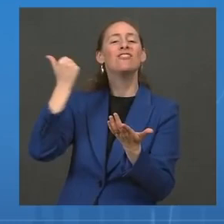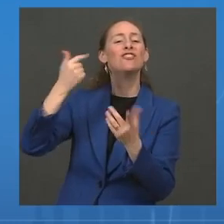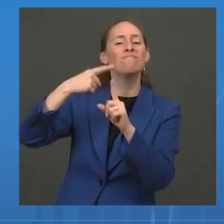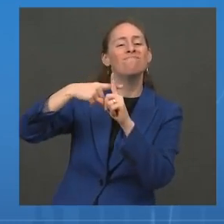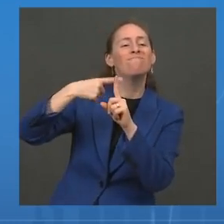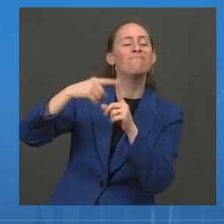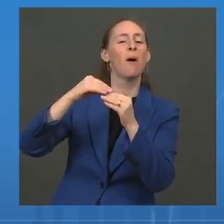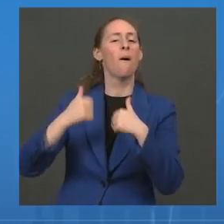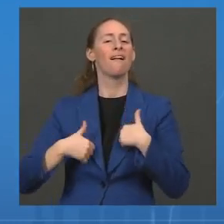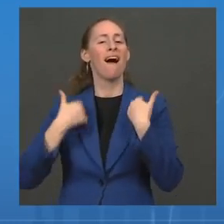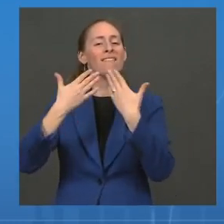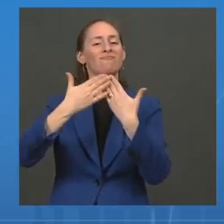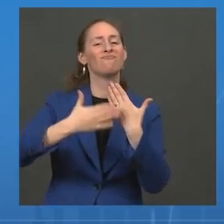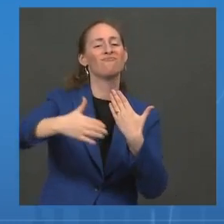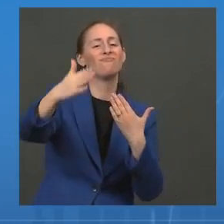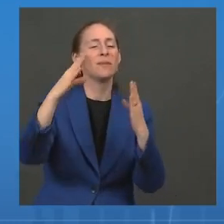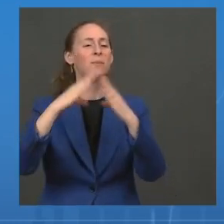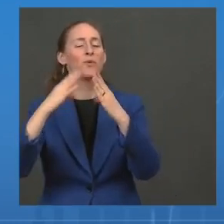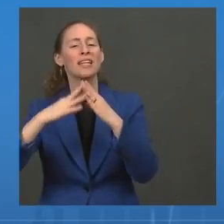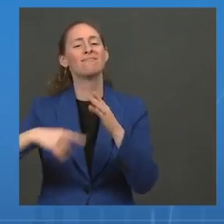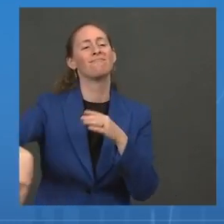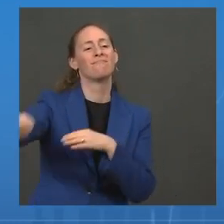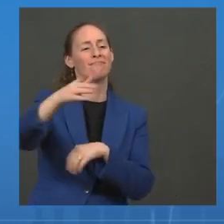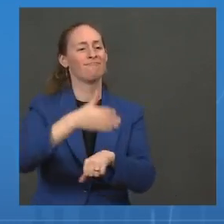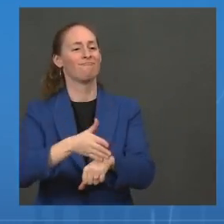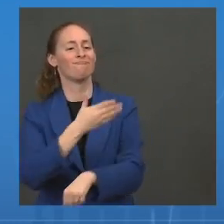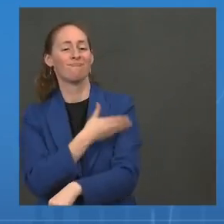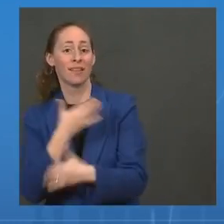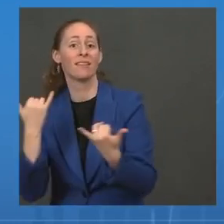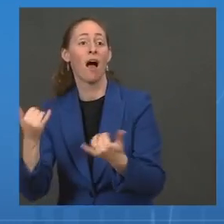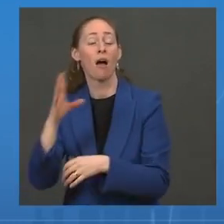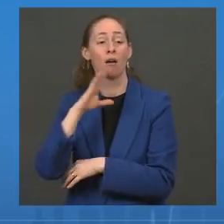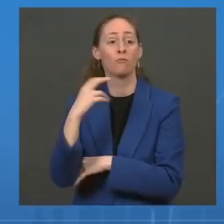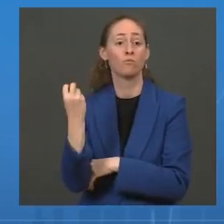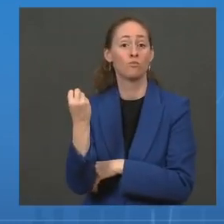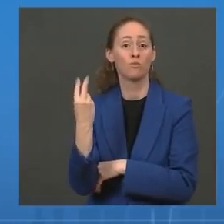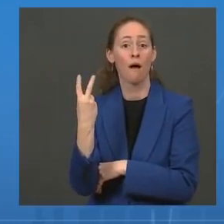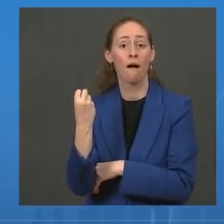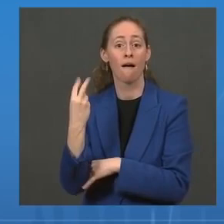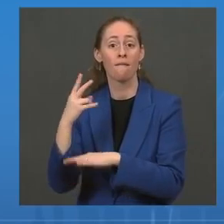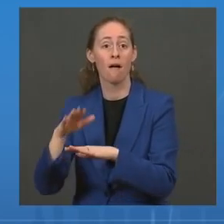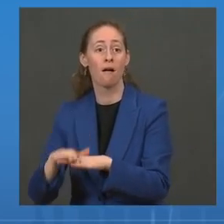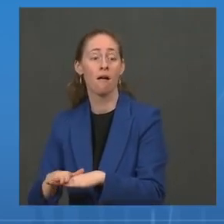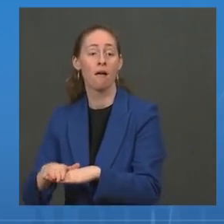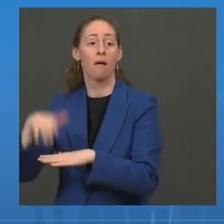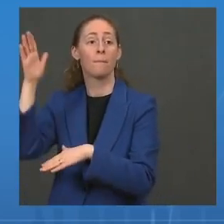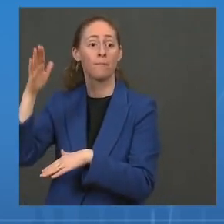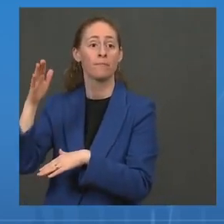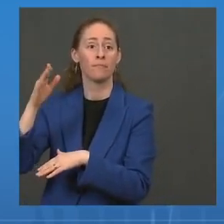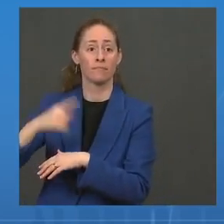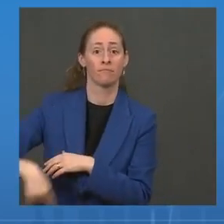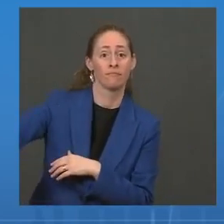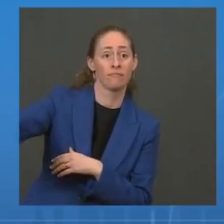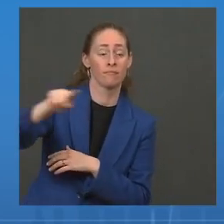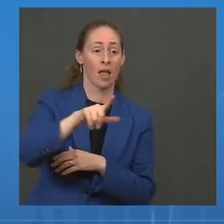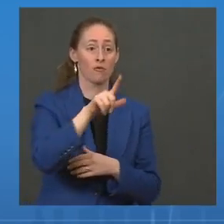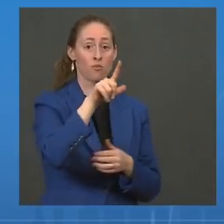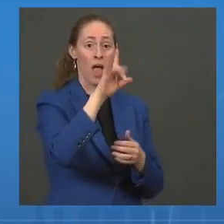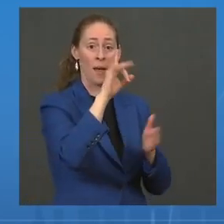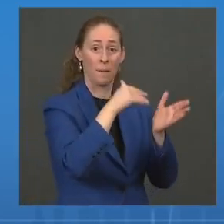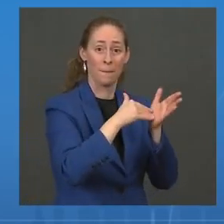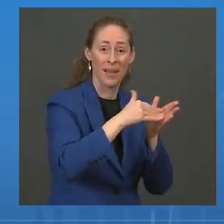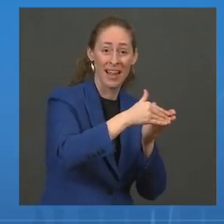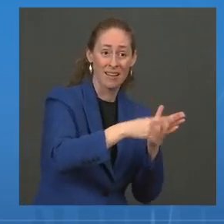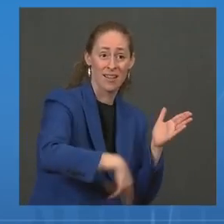million Americans ages 12 and older who are not yet vaccinated and to the 28 million children, 5 to 11, who are now